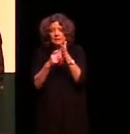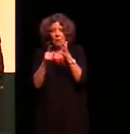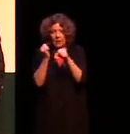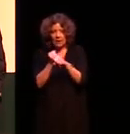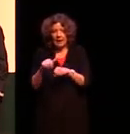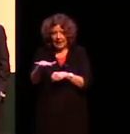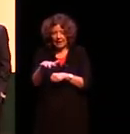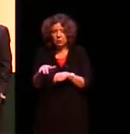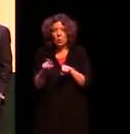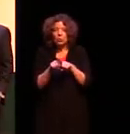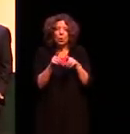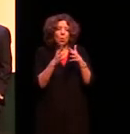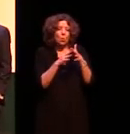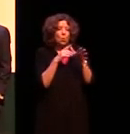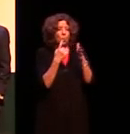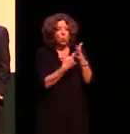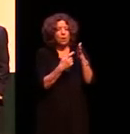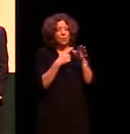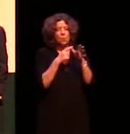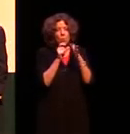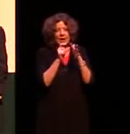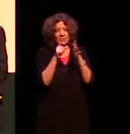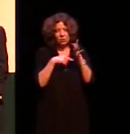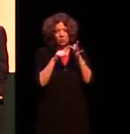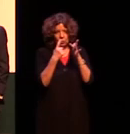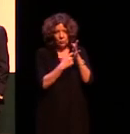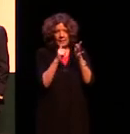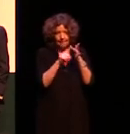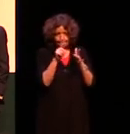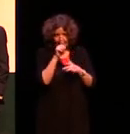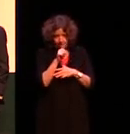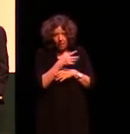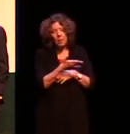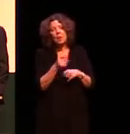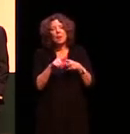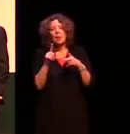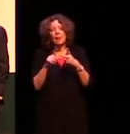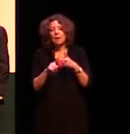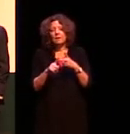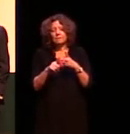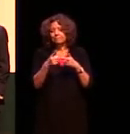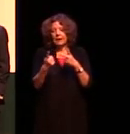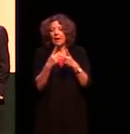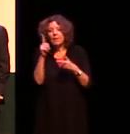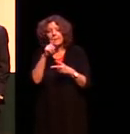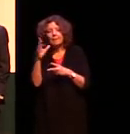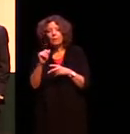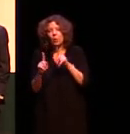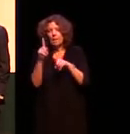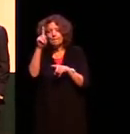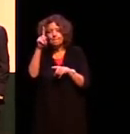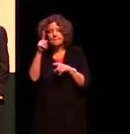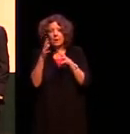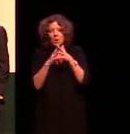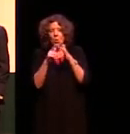the Wiradjuri people on the other side of the great dividing range the the Bakanji people from up around um